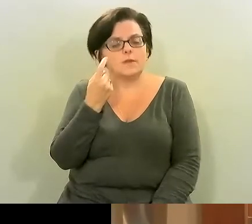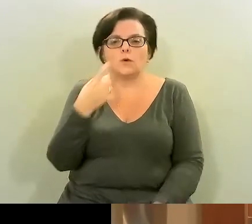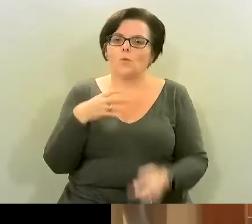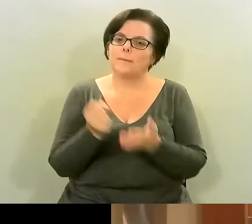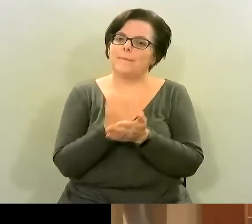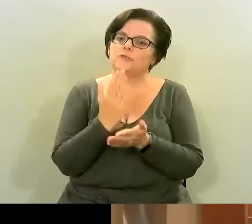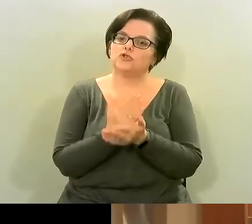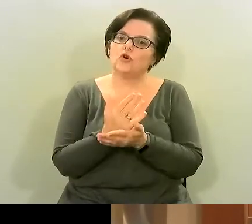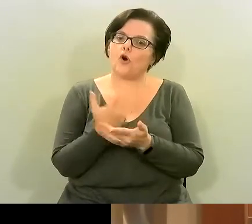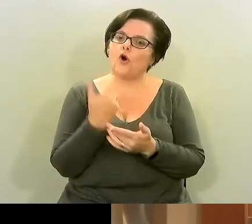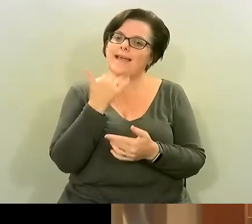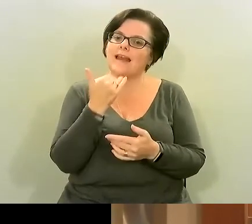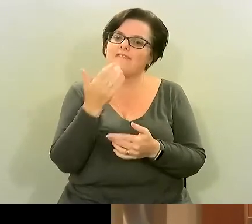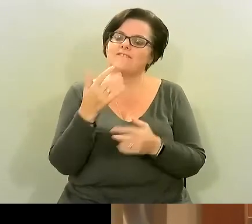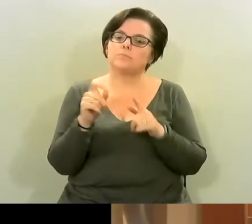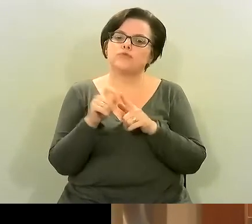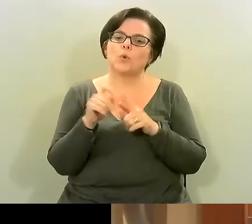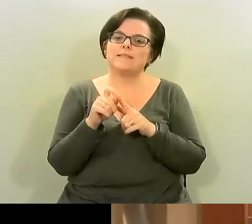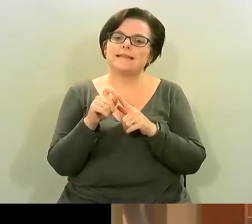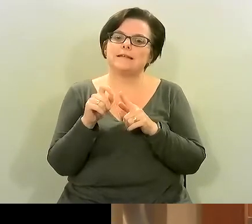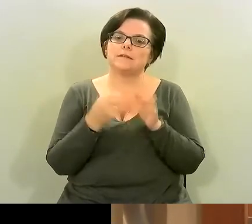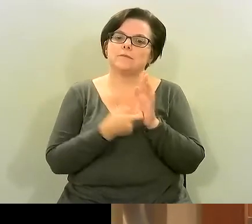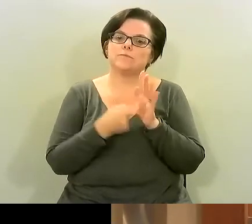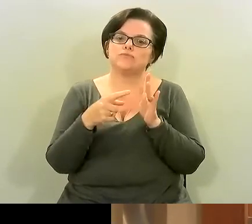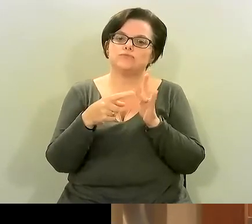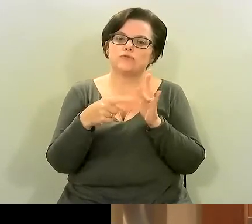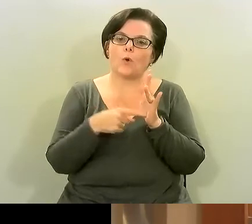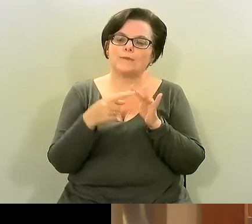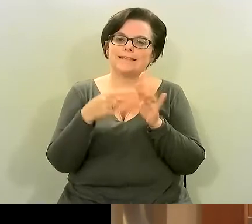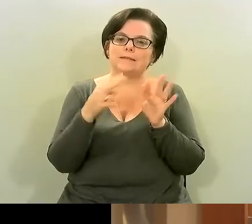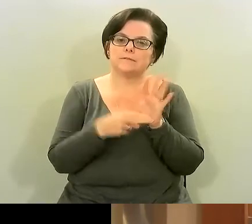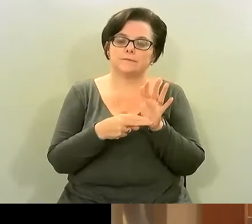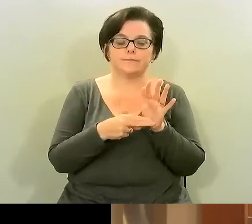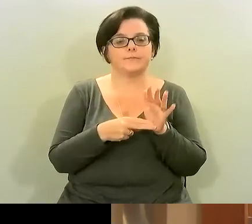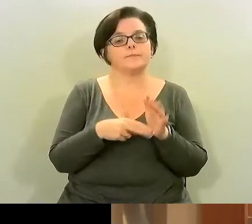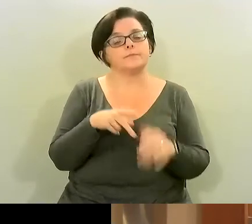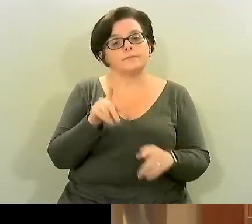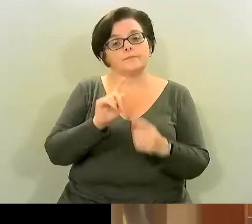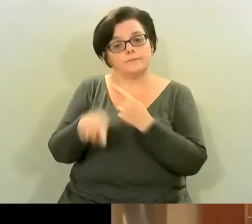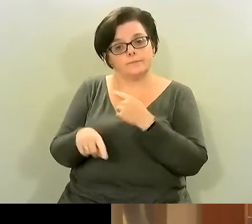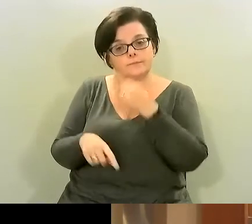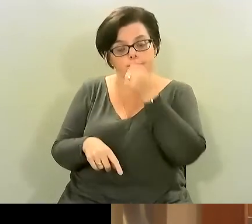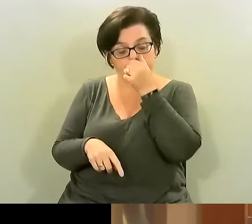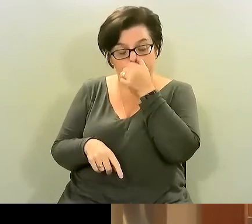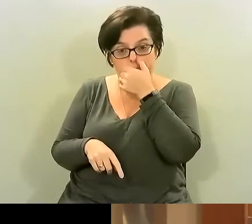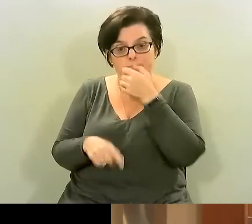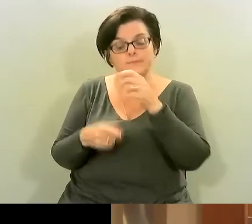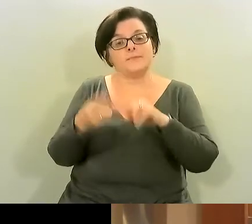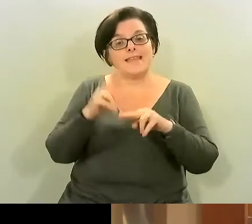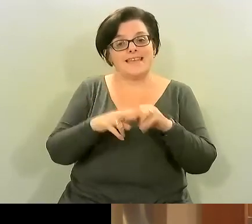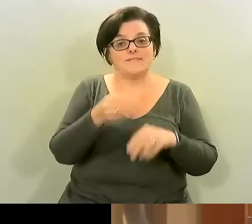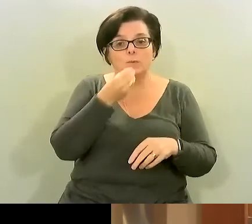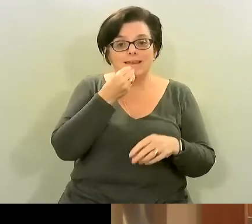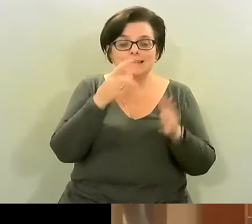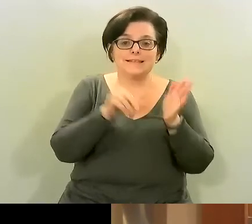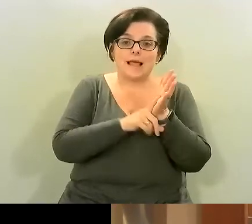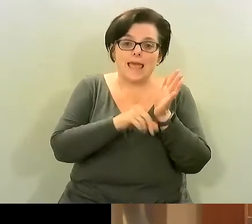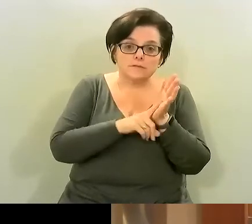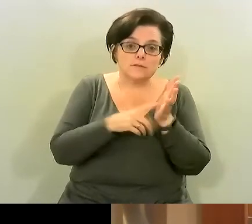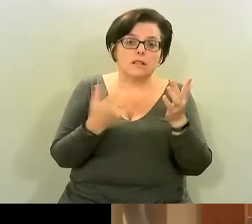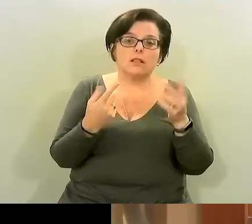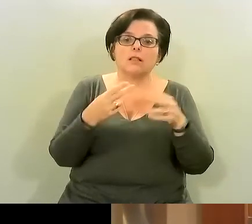proteins sure i think that if you're eating um you know eating lentils beans